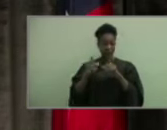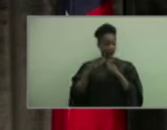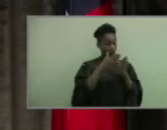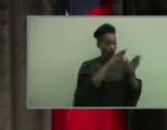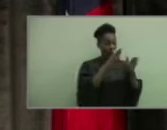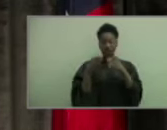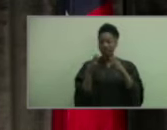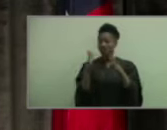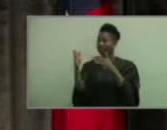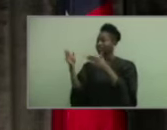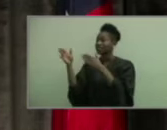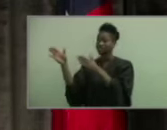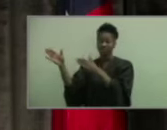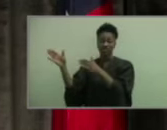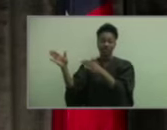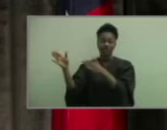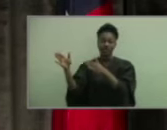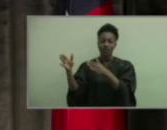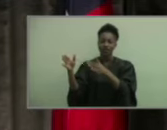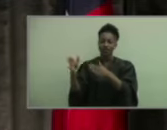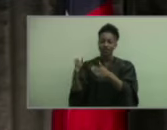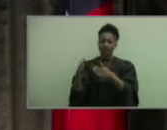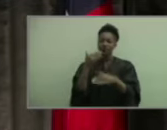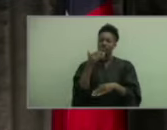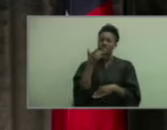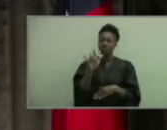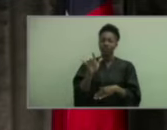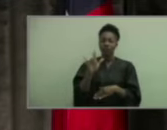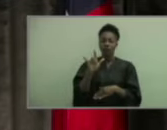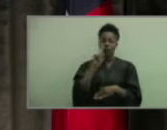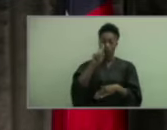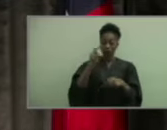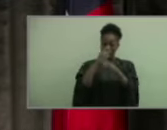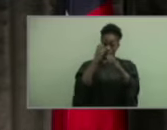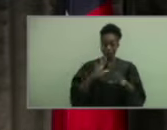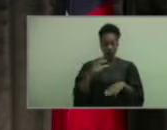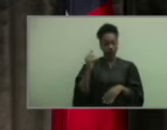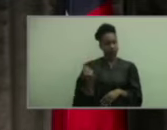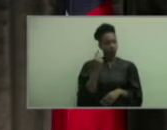wish you the best of luck. Once a warrior, always a warrior. Thank you.